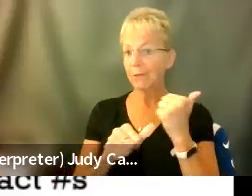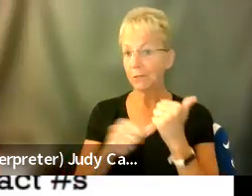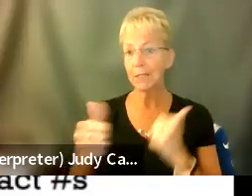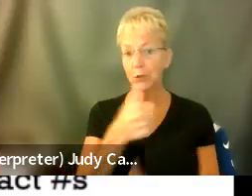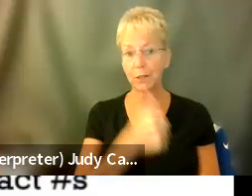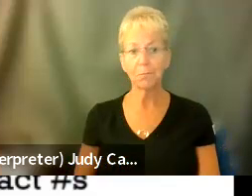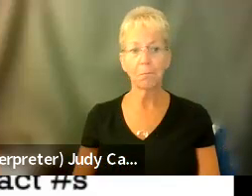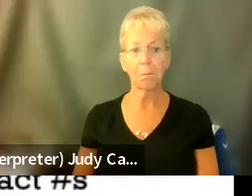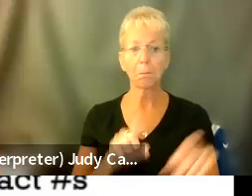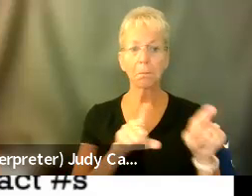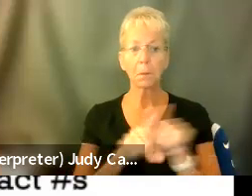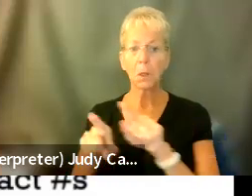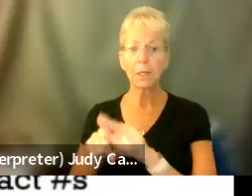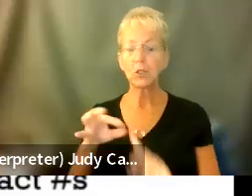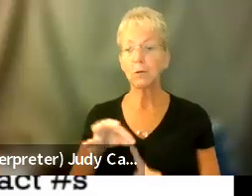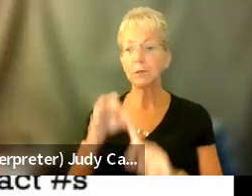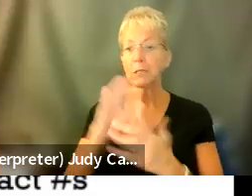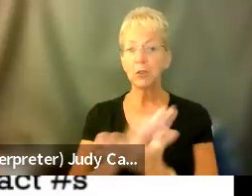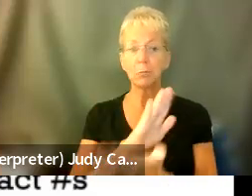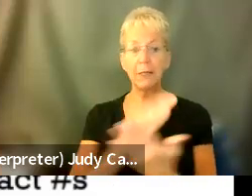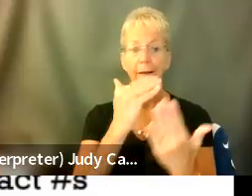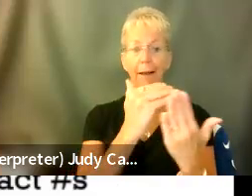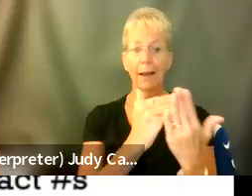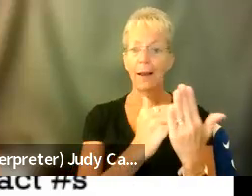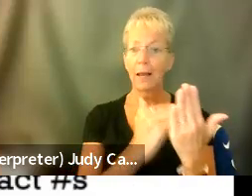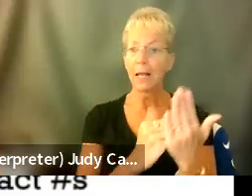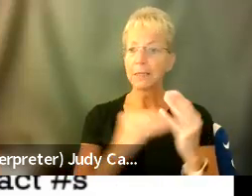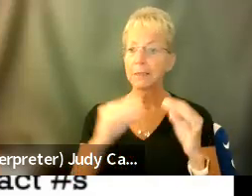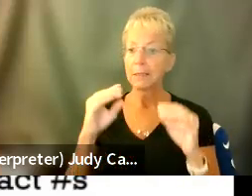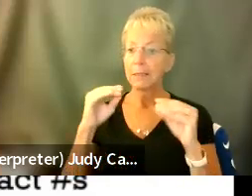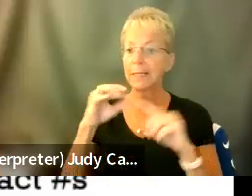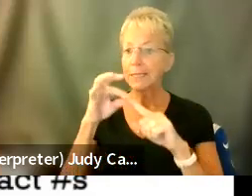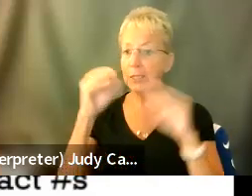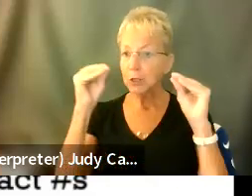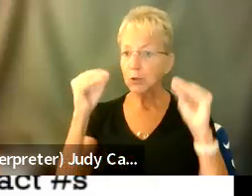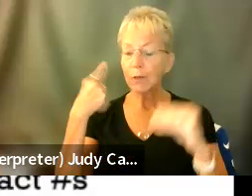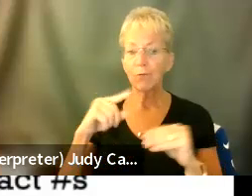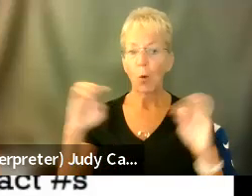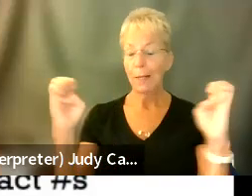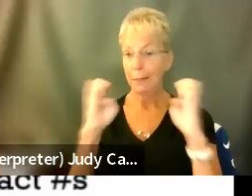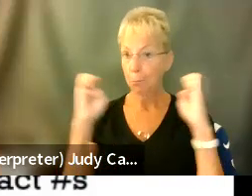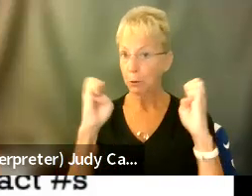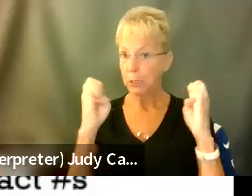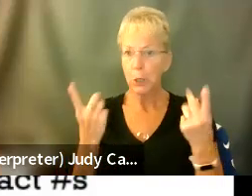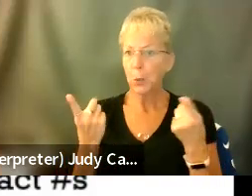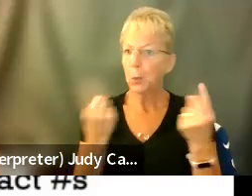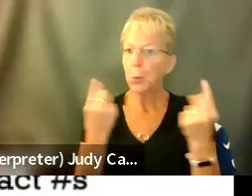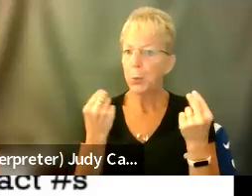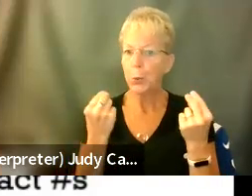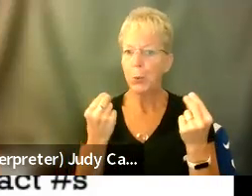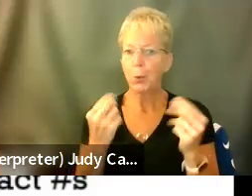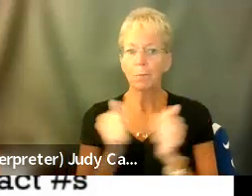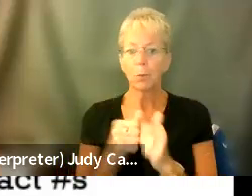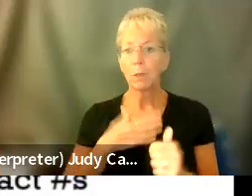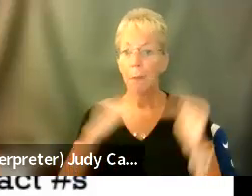I also do a special sheet of a list of special instructions for in case of emergency, like with my